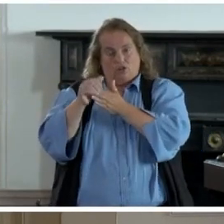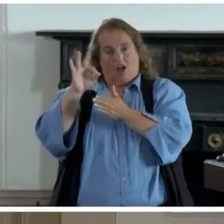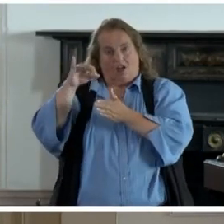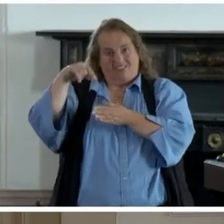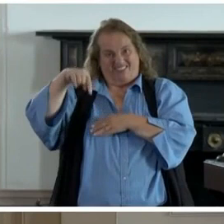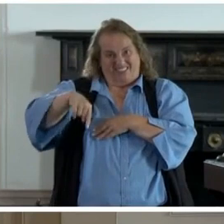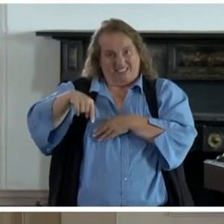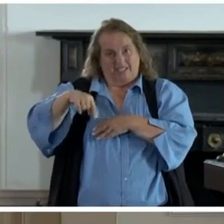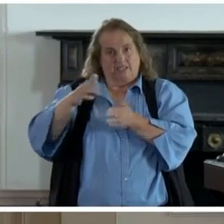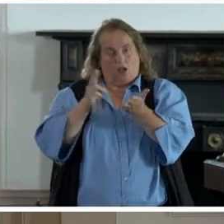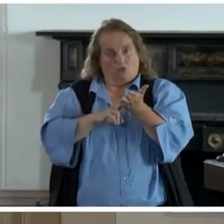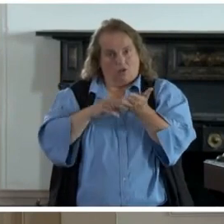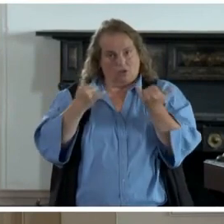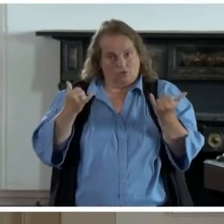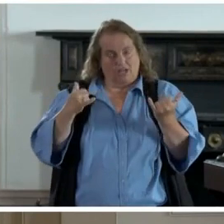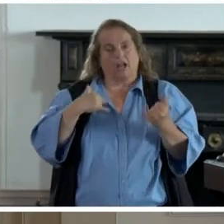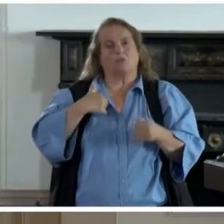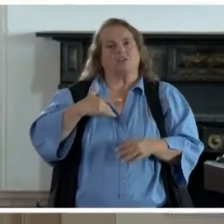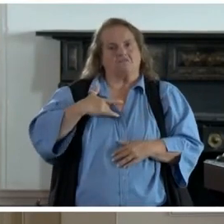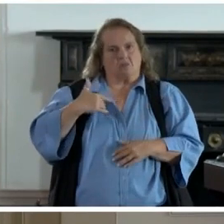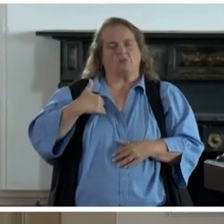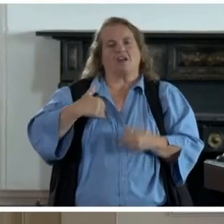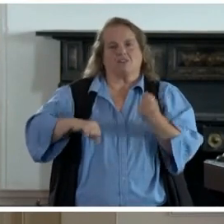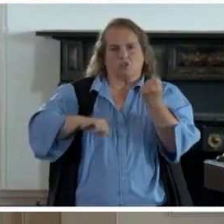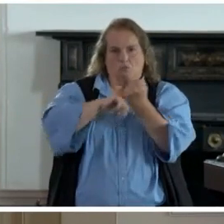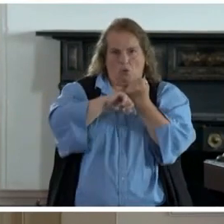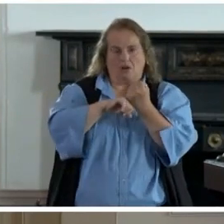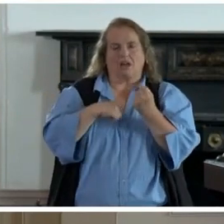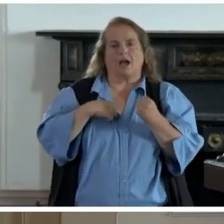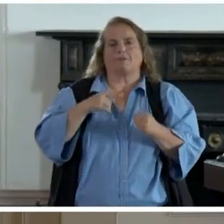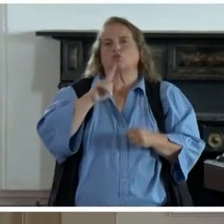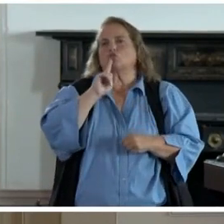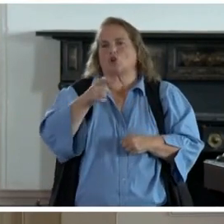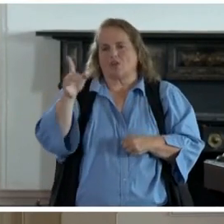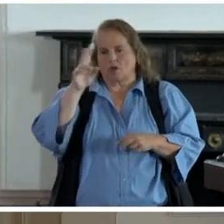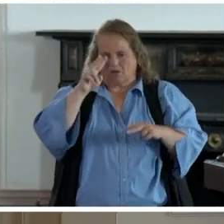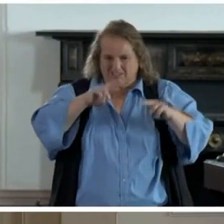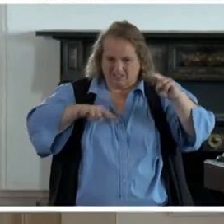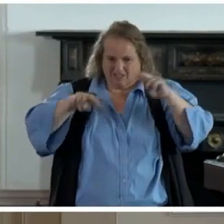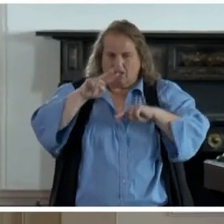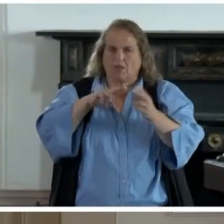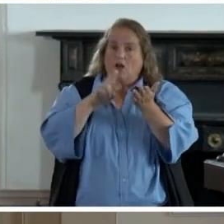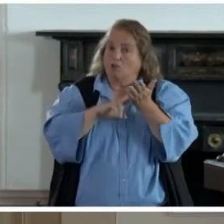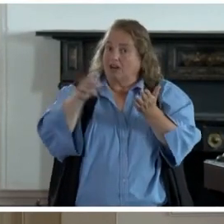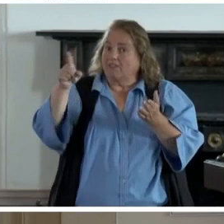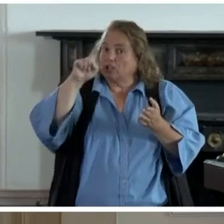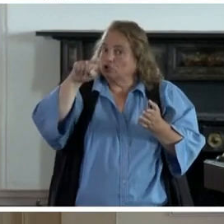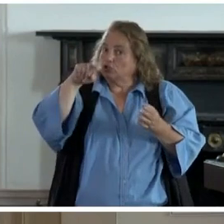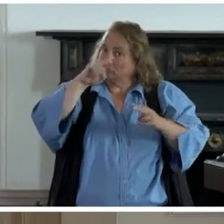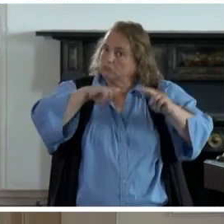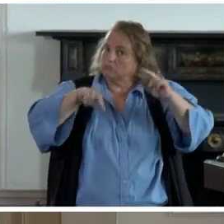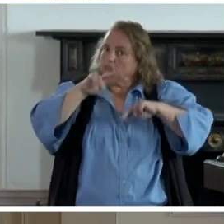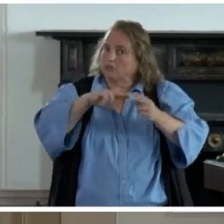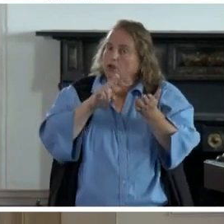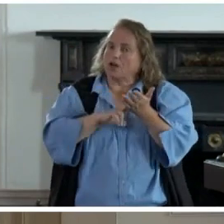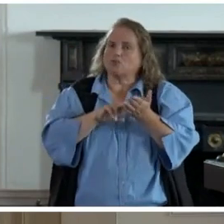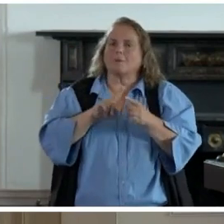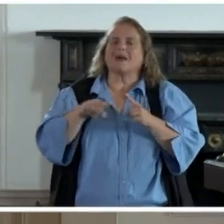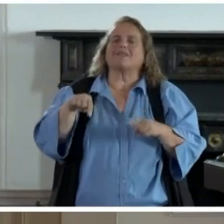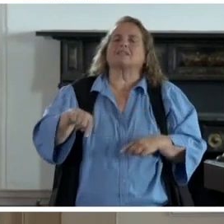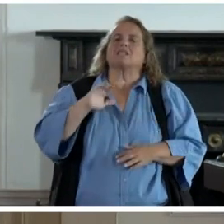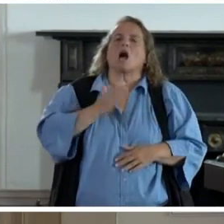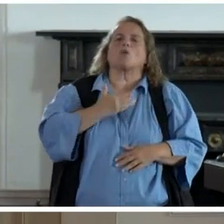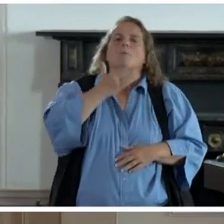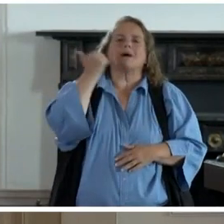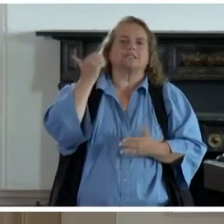We believe that there is support for it. And I'm sure they will look at the contract and they should. But this is our best chance